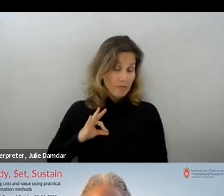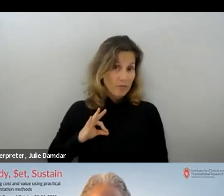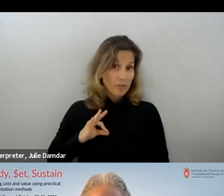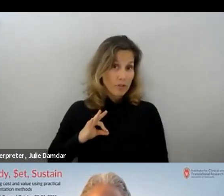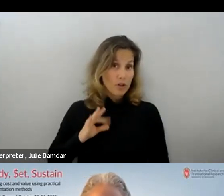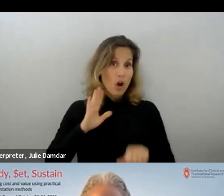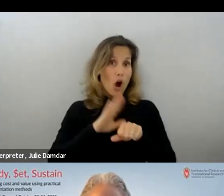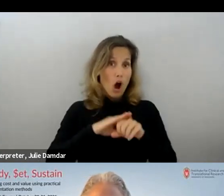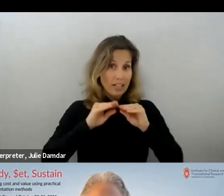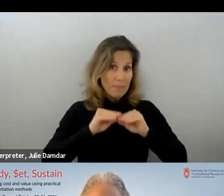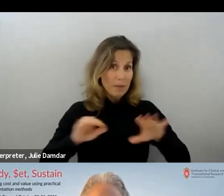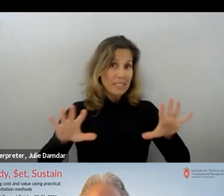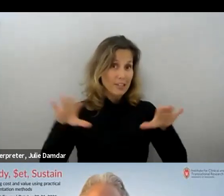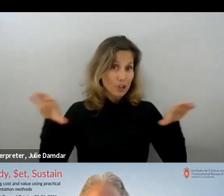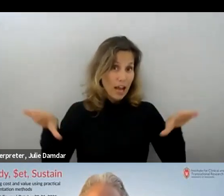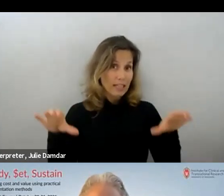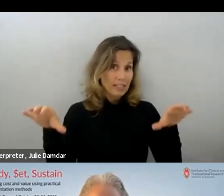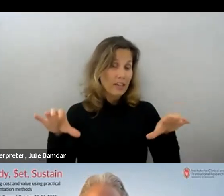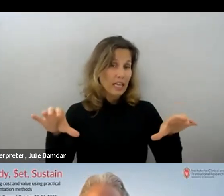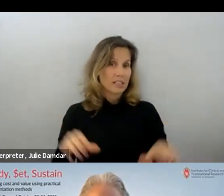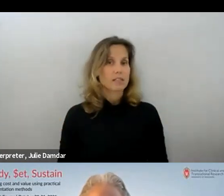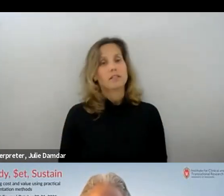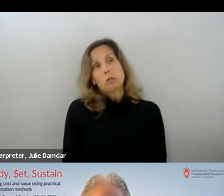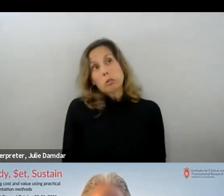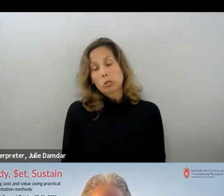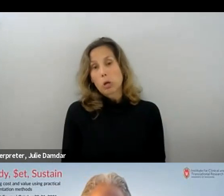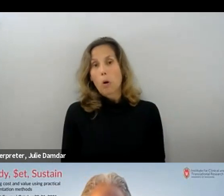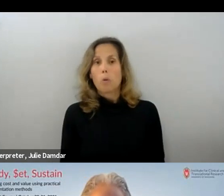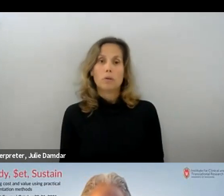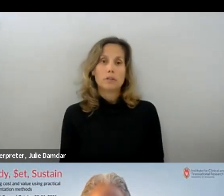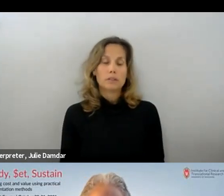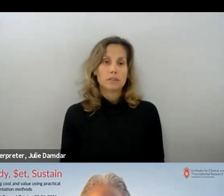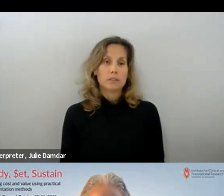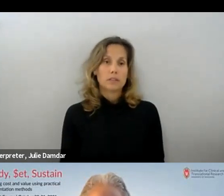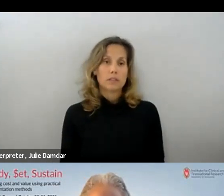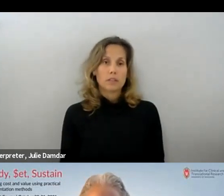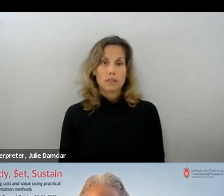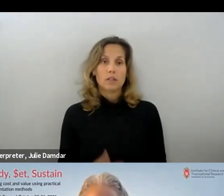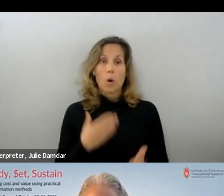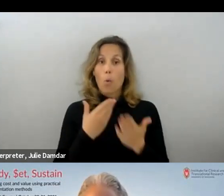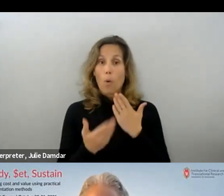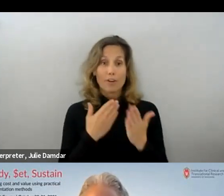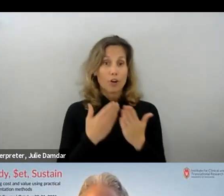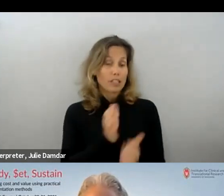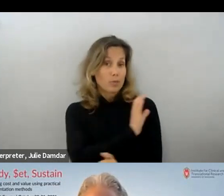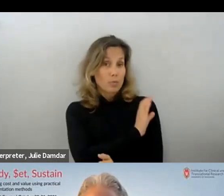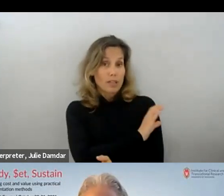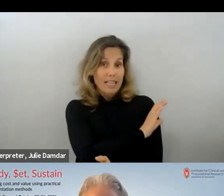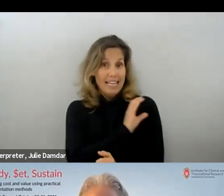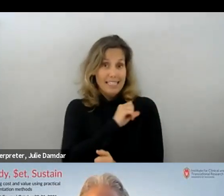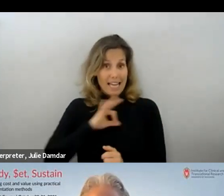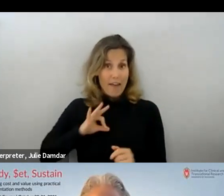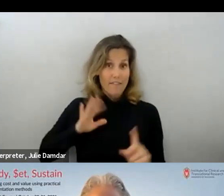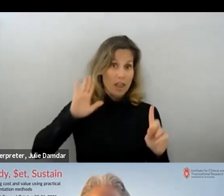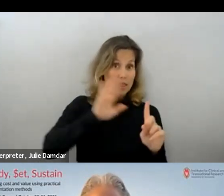on implementation activities. So whether it's, whether it's sort of the responsibility of clinic staff who are doing the